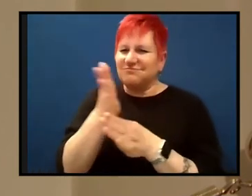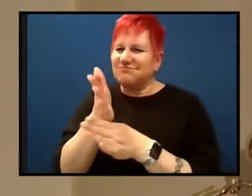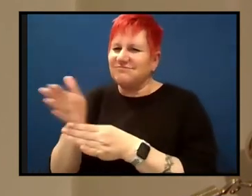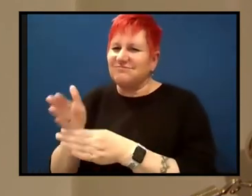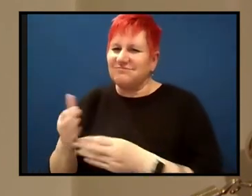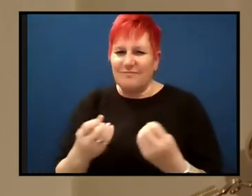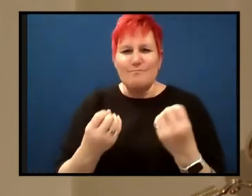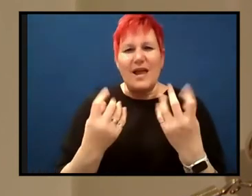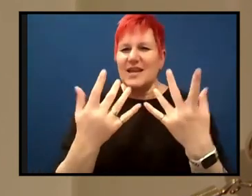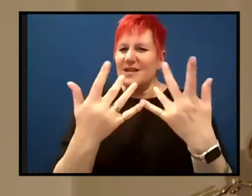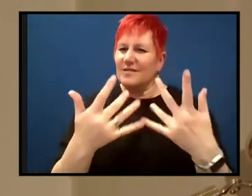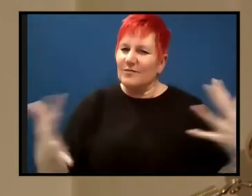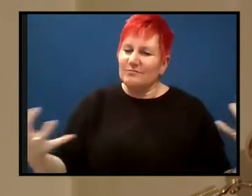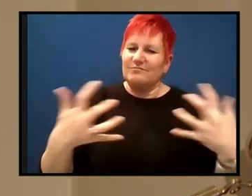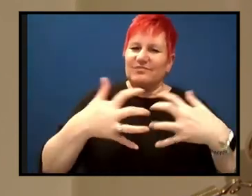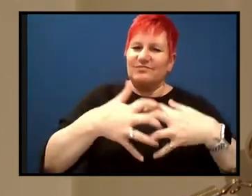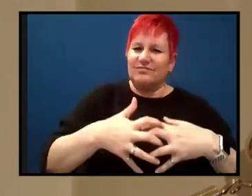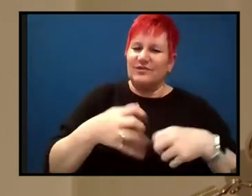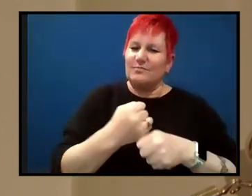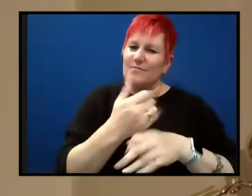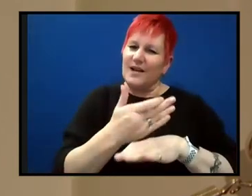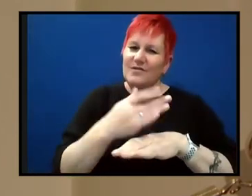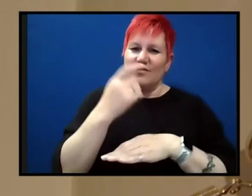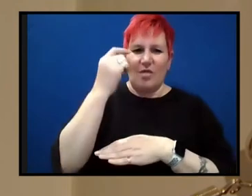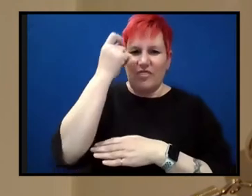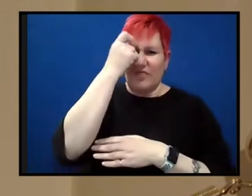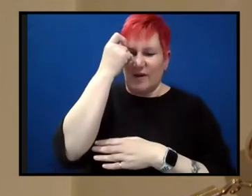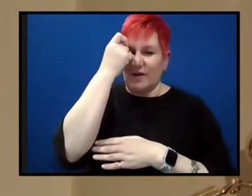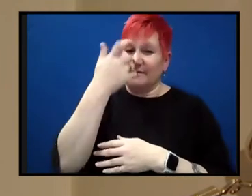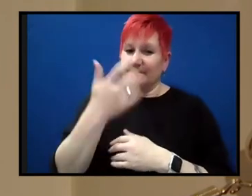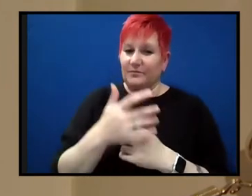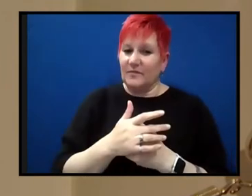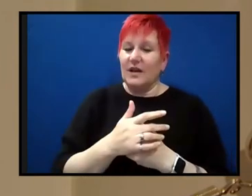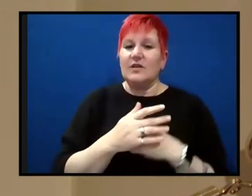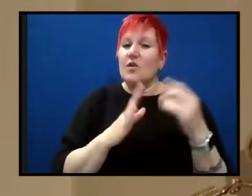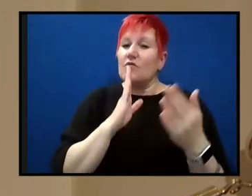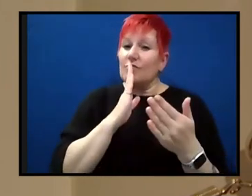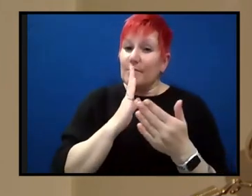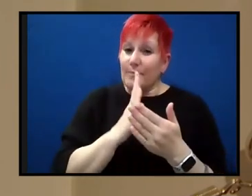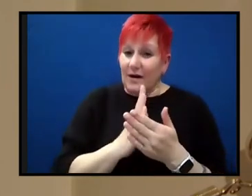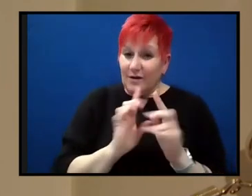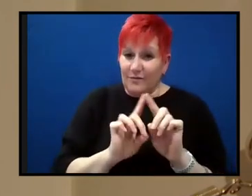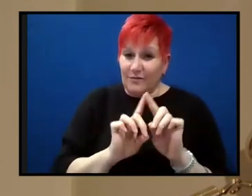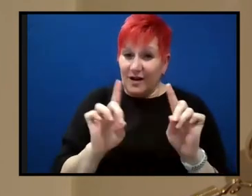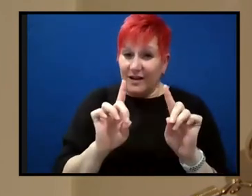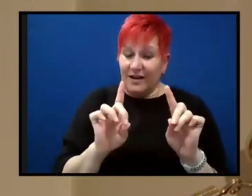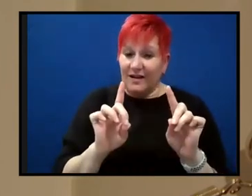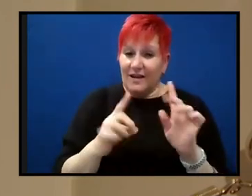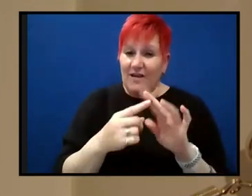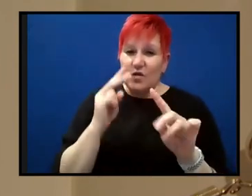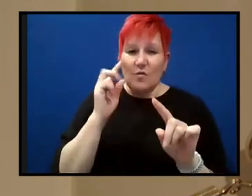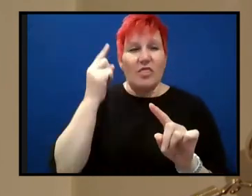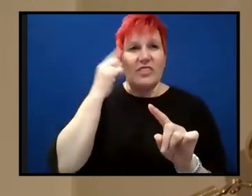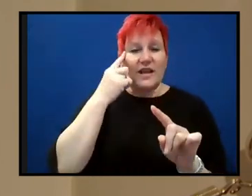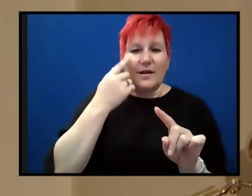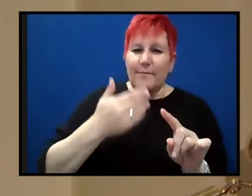think it was really a part to play in this, um, in historically. However, when you look back on it now, yes, they needed to look at the physical